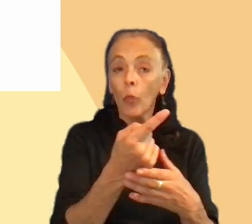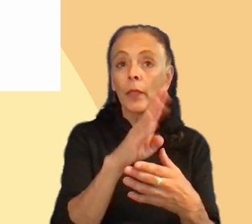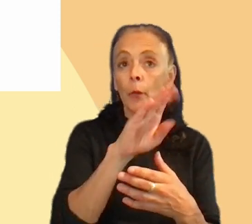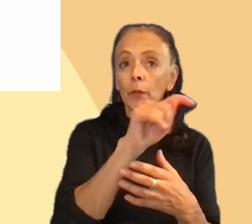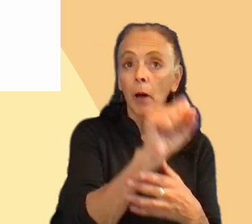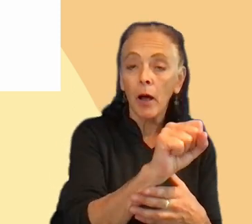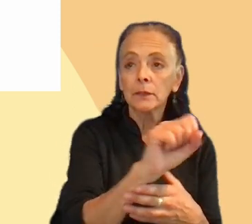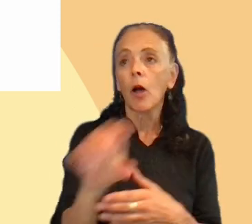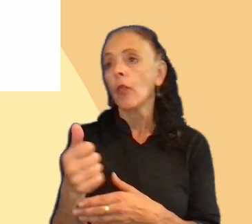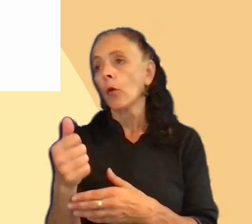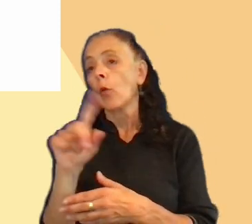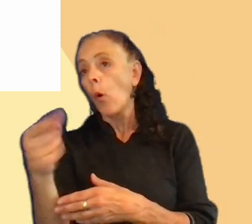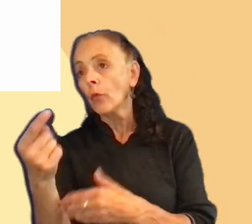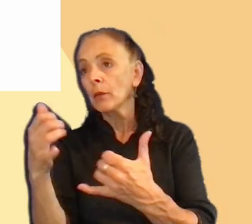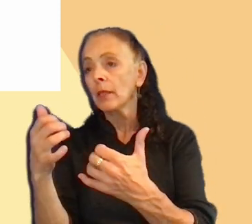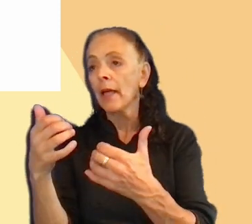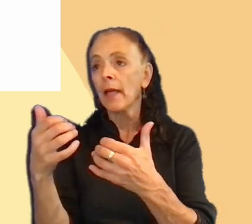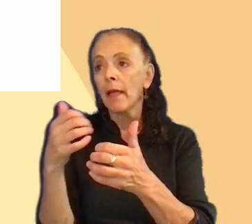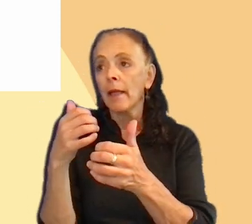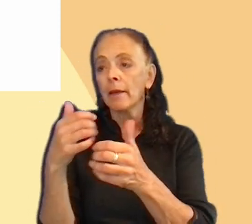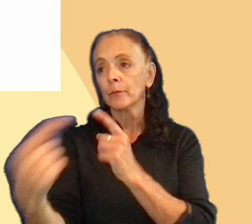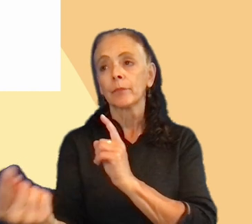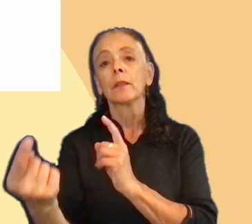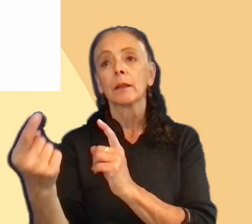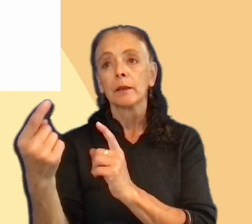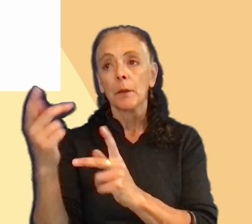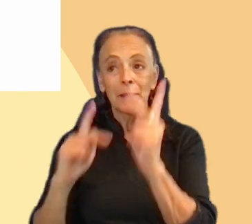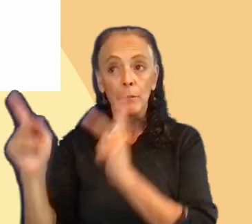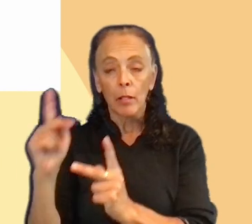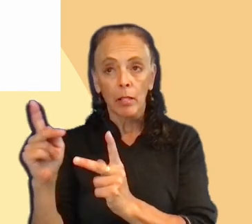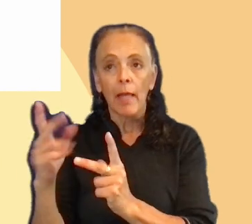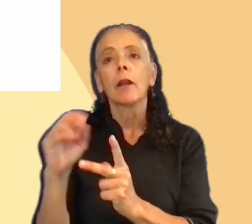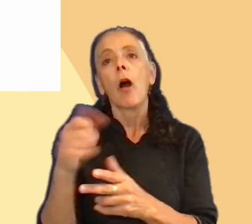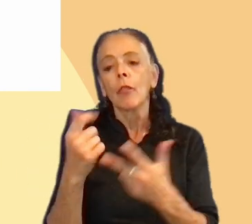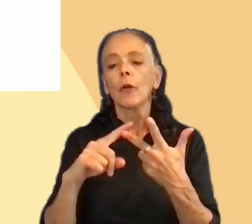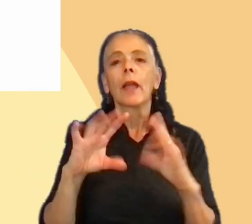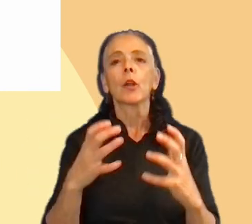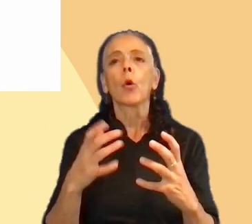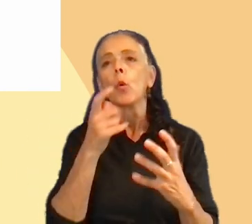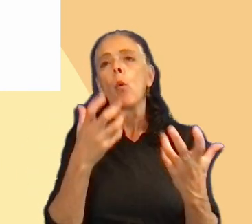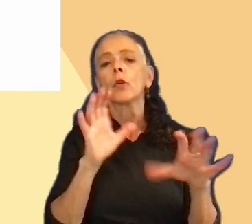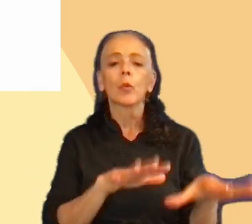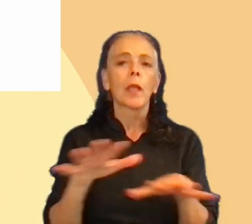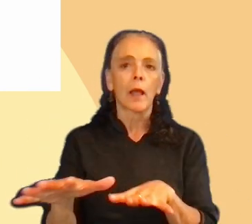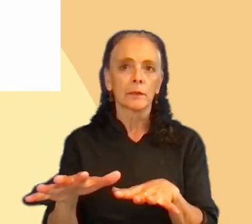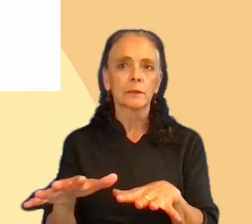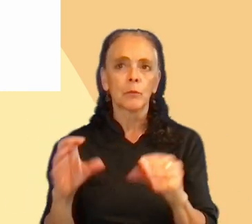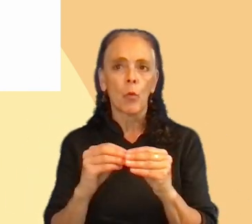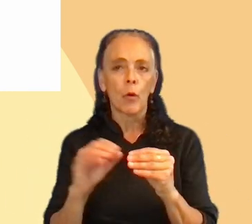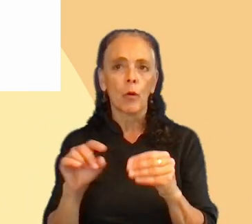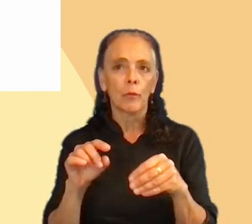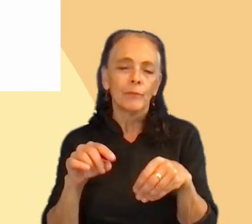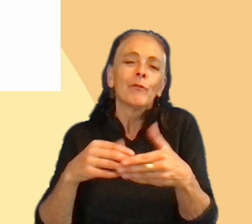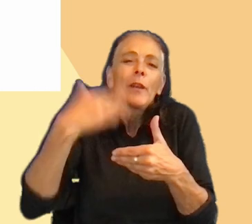people, and a more casual one that just want to relax while playing. But this is for the next